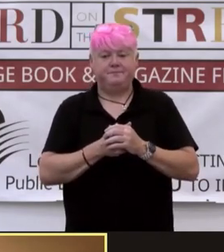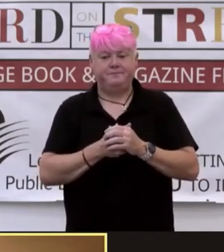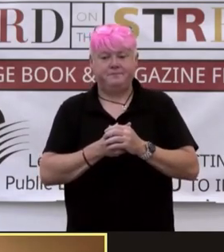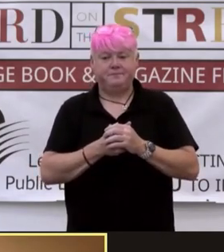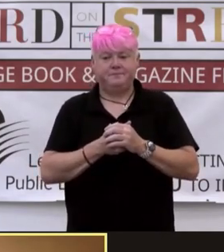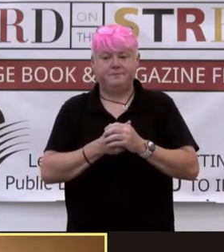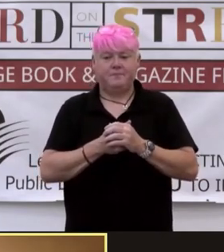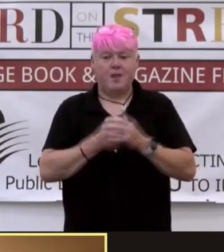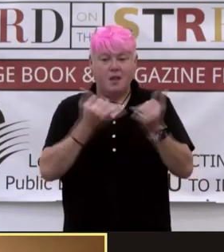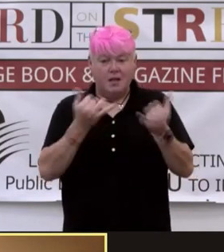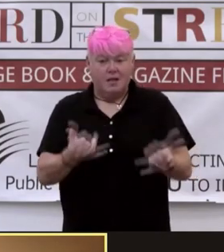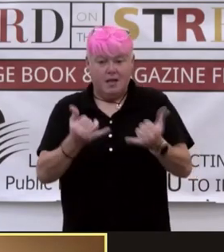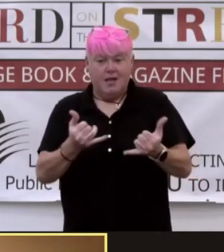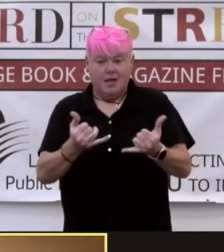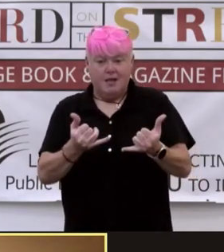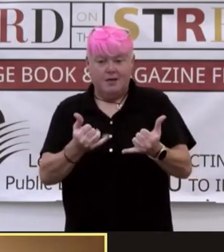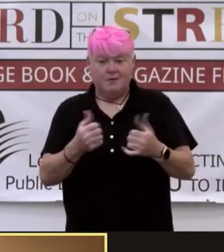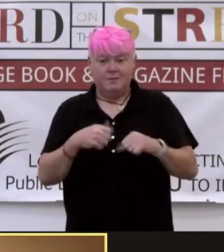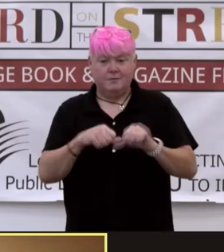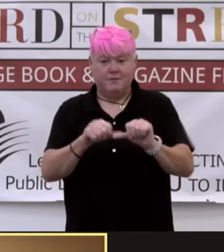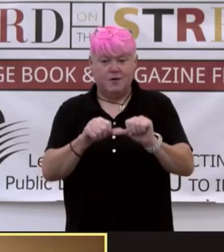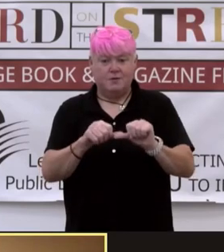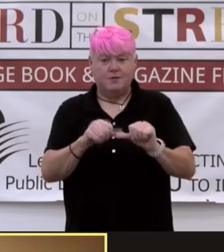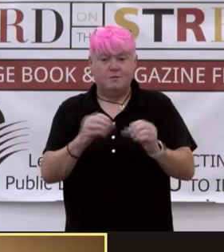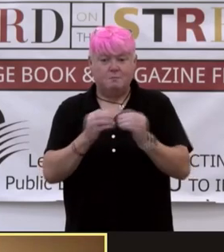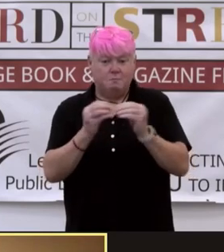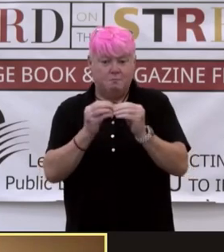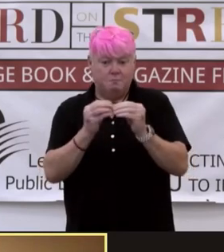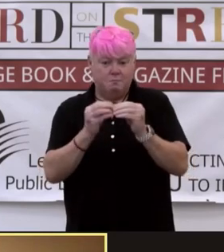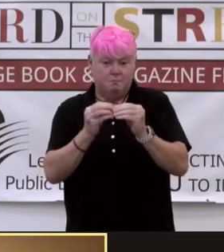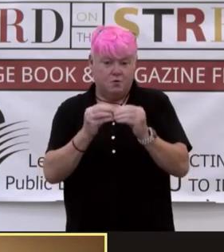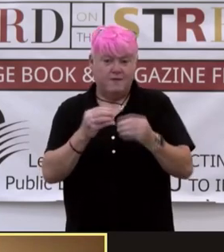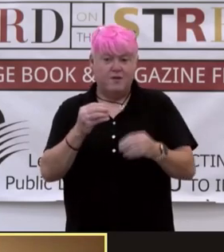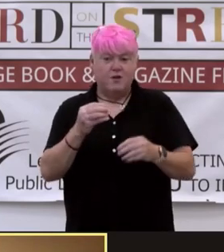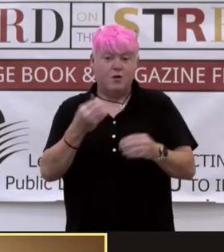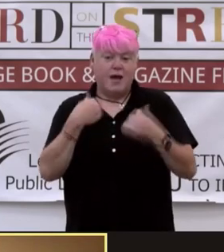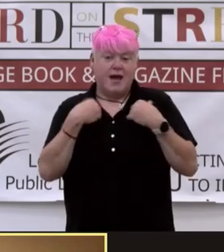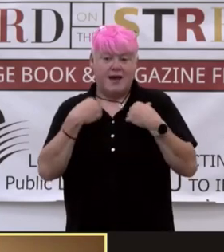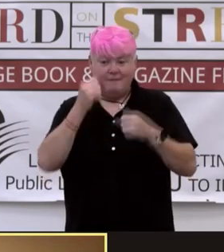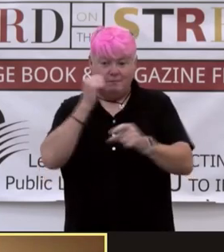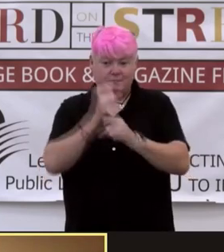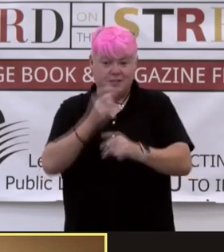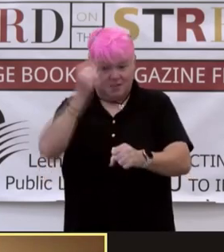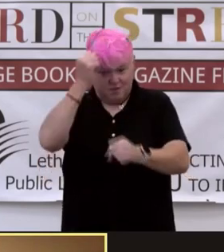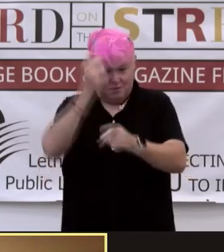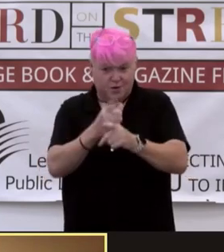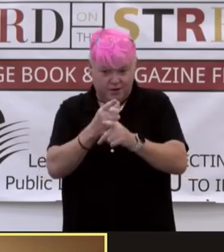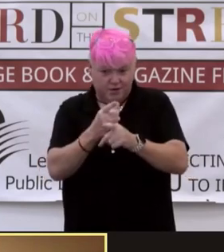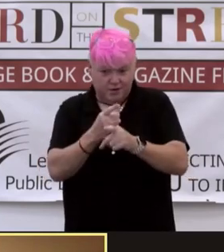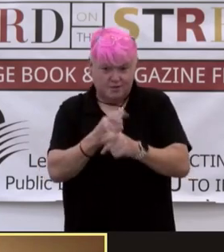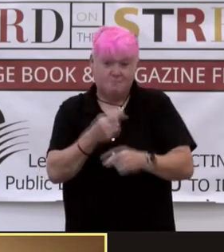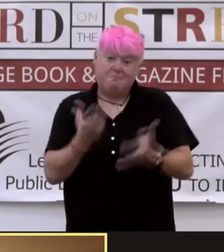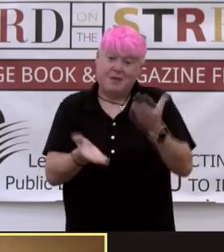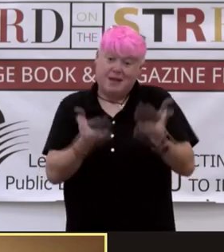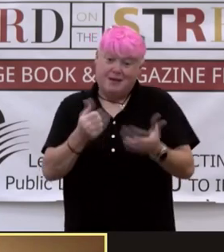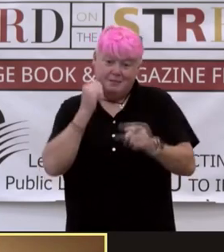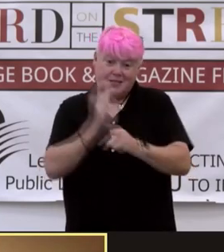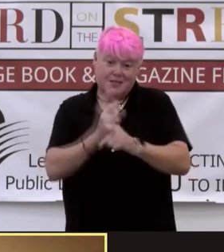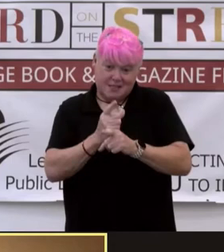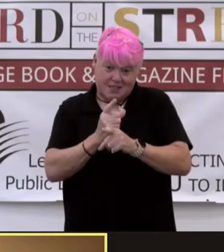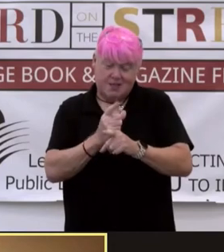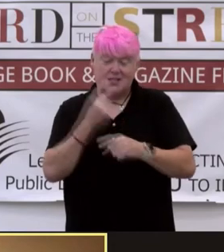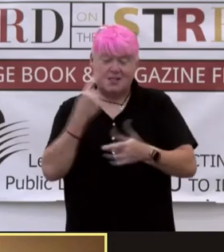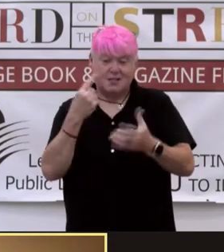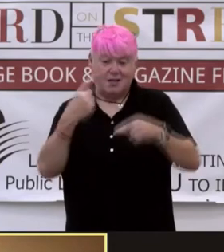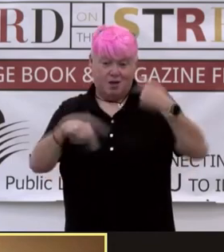And now we move on to something that you might be familiar with if you have siblings, especially sisters. This is the conflict between Sunaina and